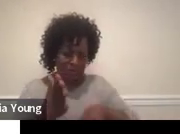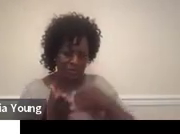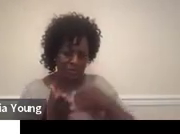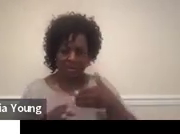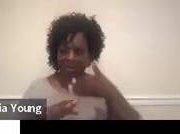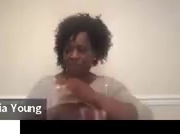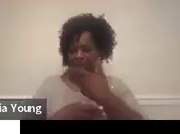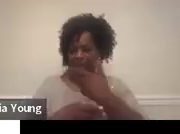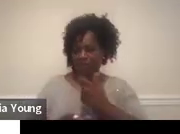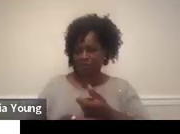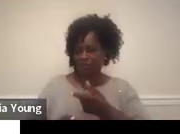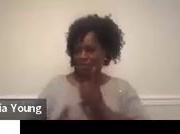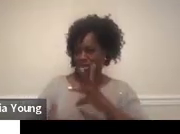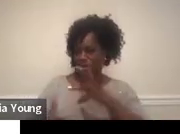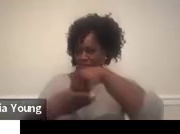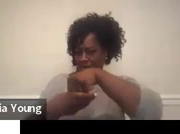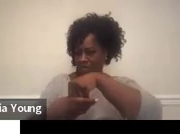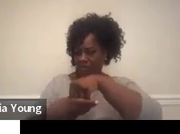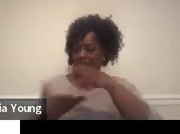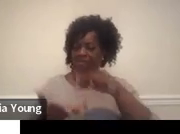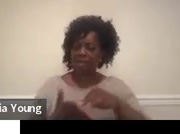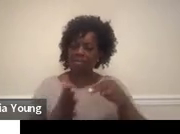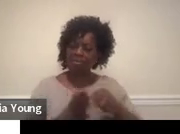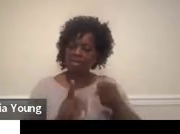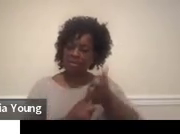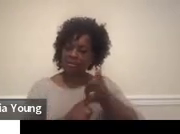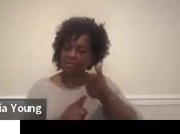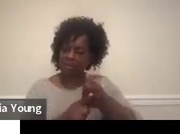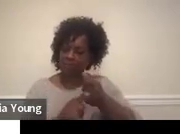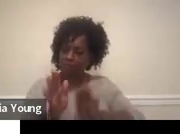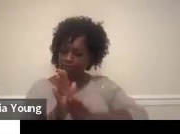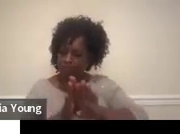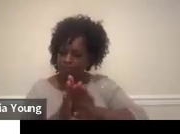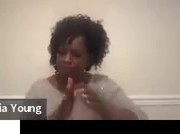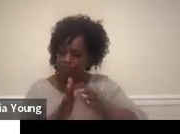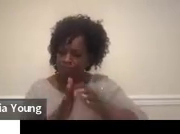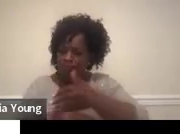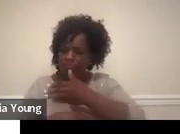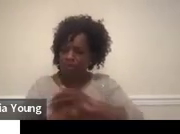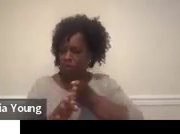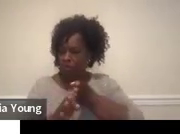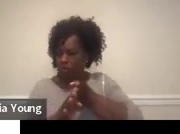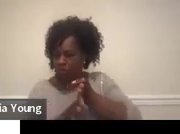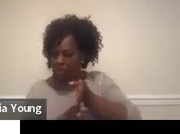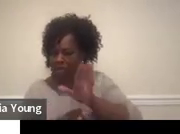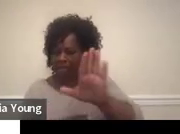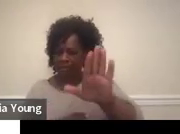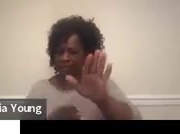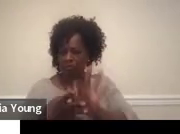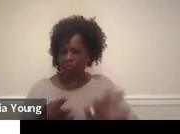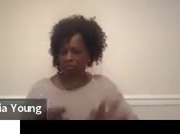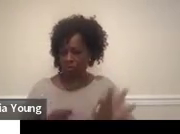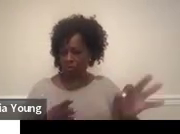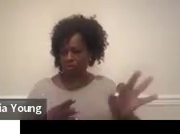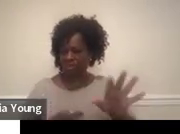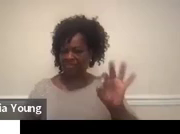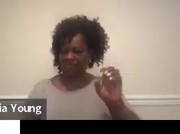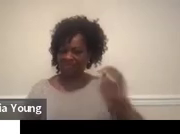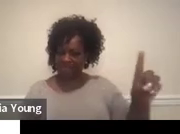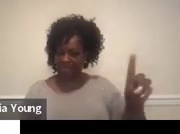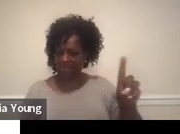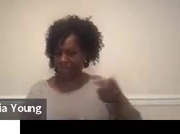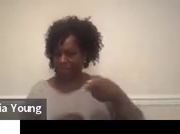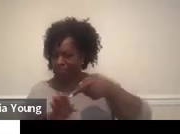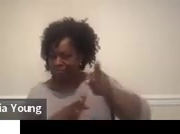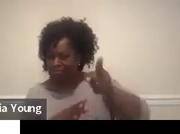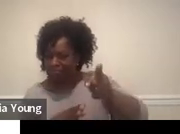school that enables them to make progress towards pursuing a career in their chosen field. So this is a will